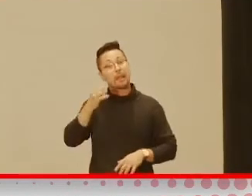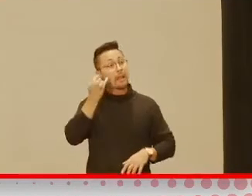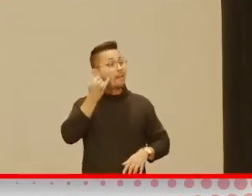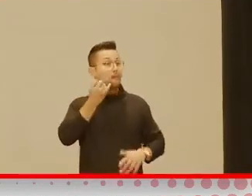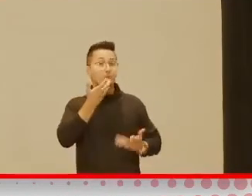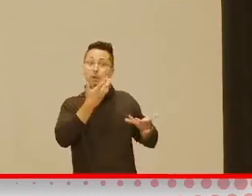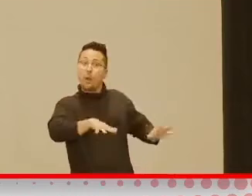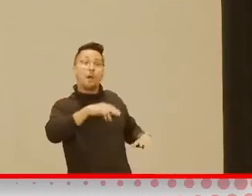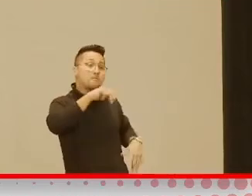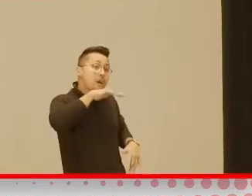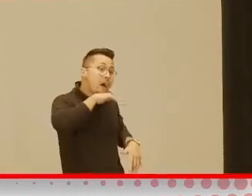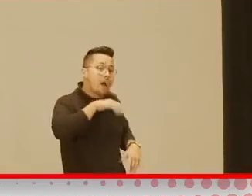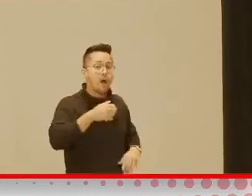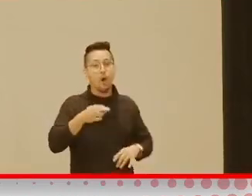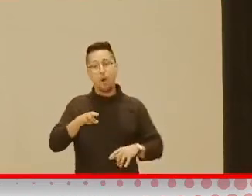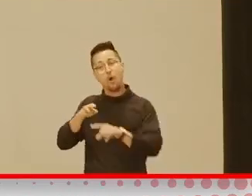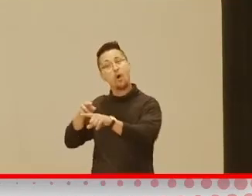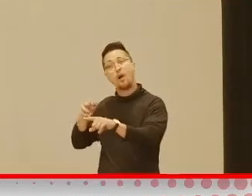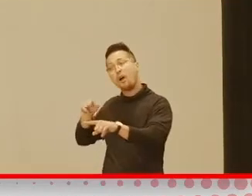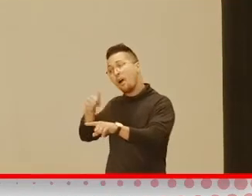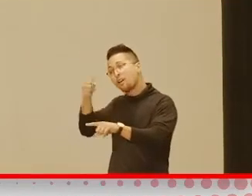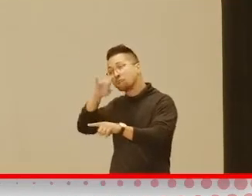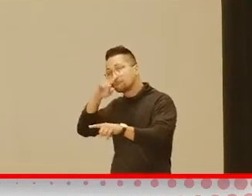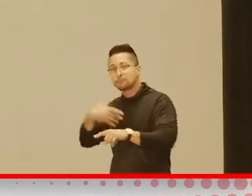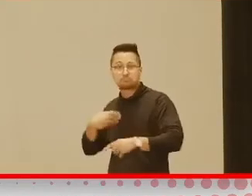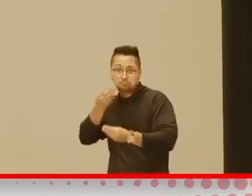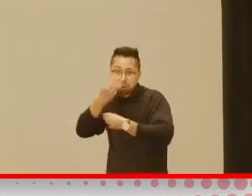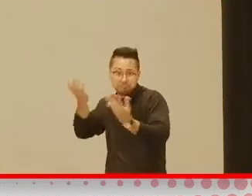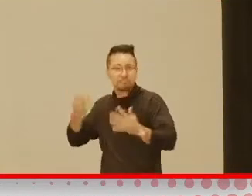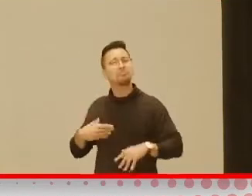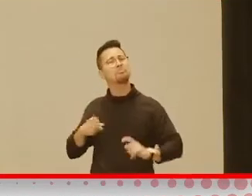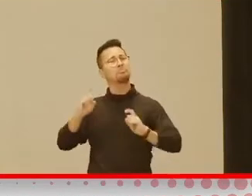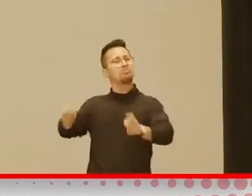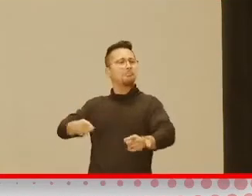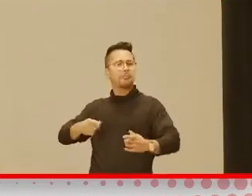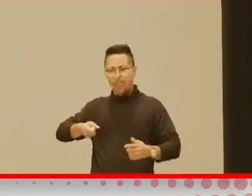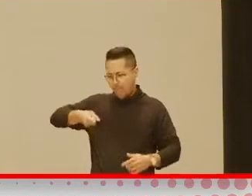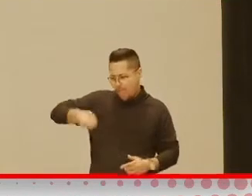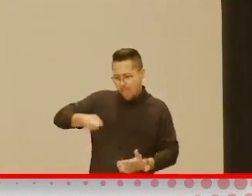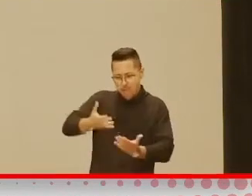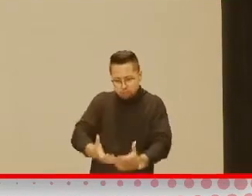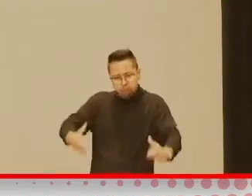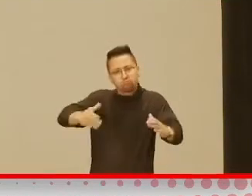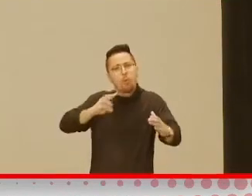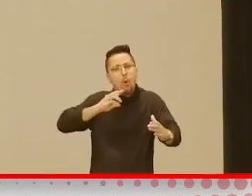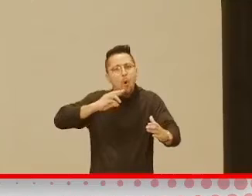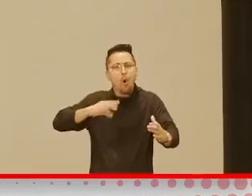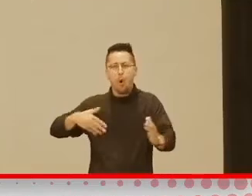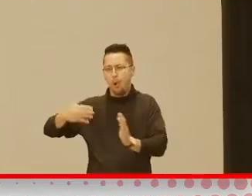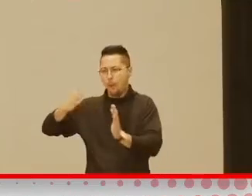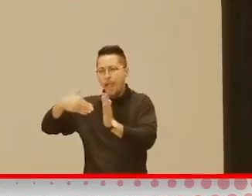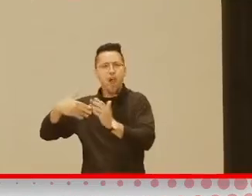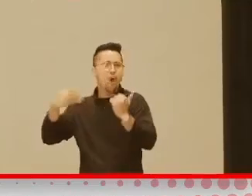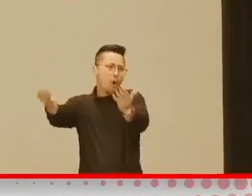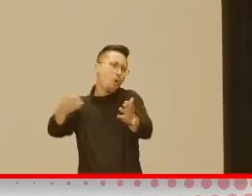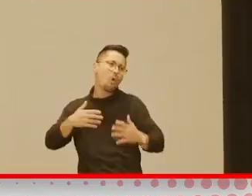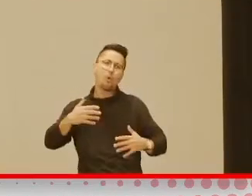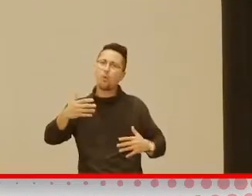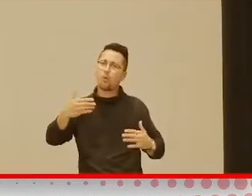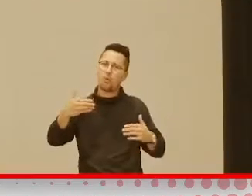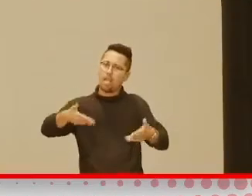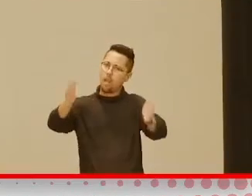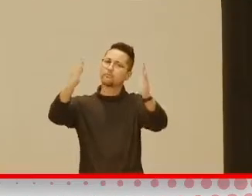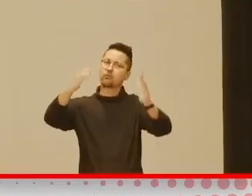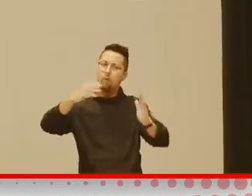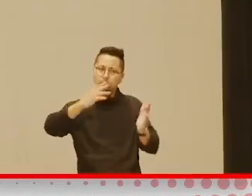if you have a child that doesn't want to be messy, give them a bucket of water and a paintbrush and let them go outside and paint the sidewalk, you know, with just